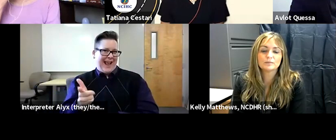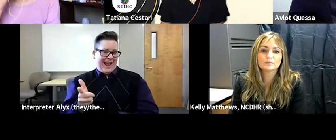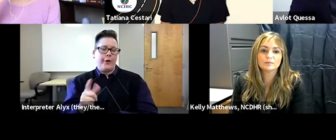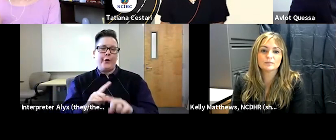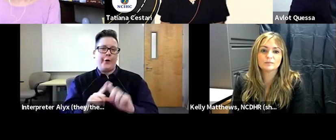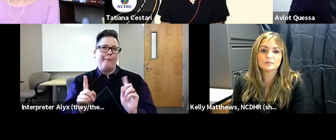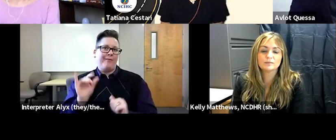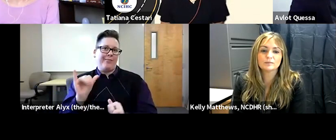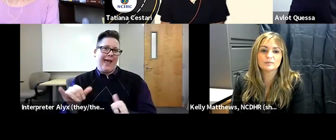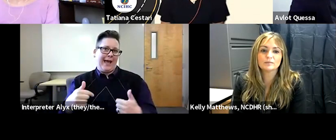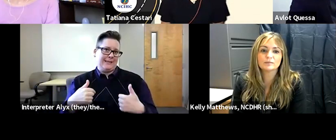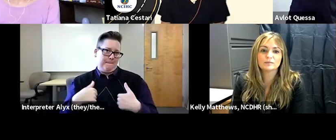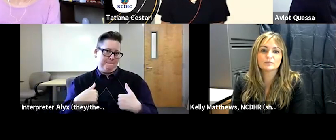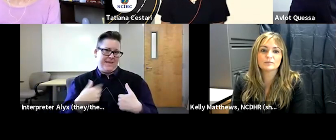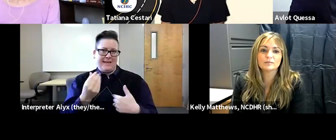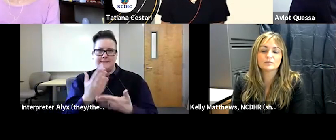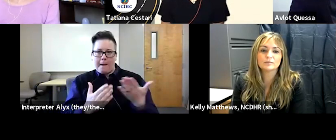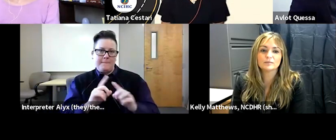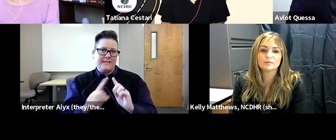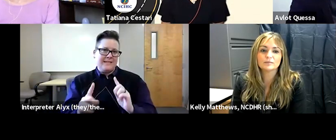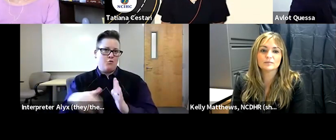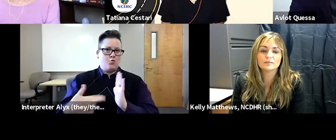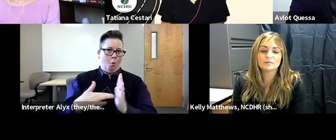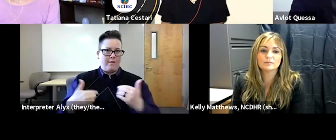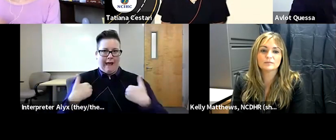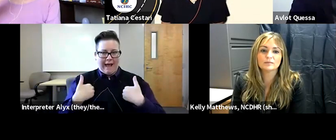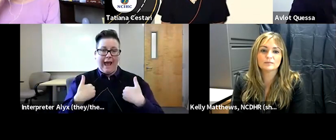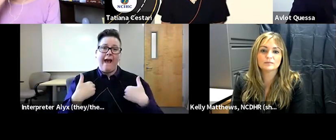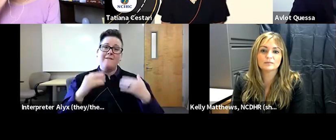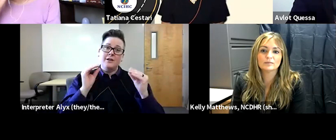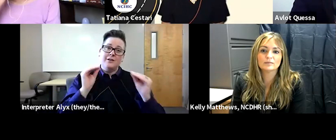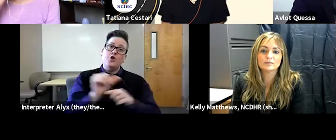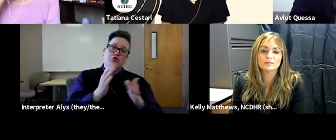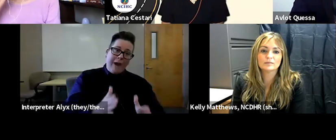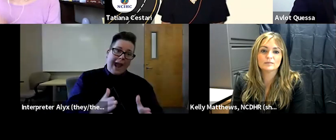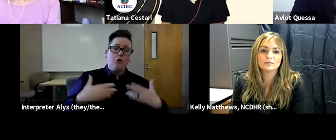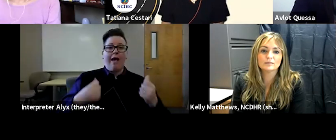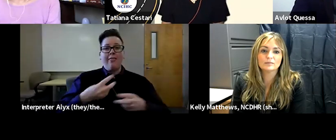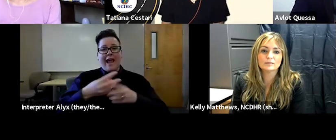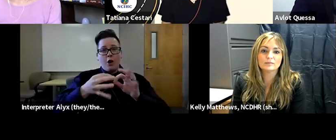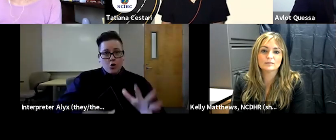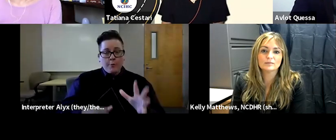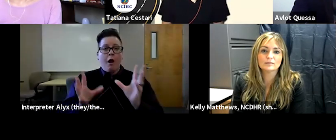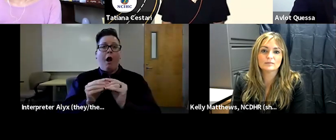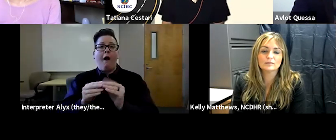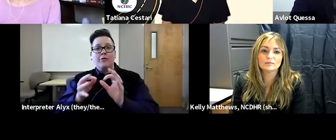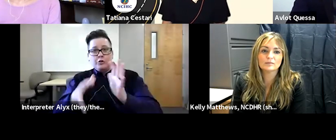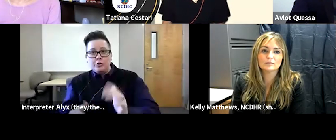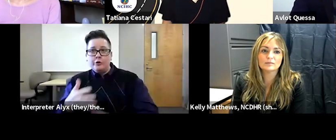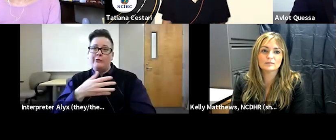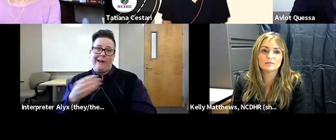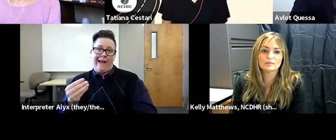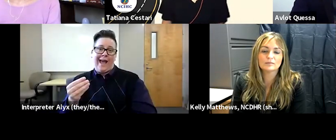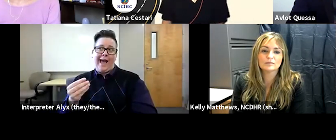but but that's me a couple of different hats uh trainer health care interpreter conference interpreter and then